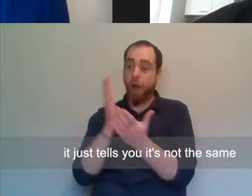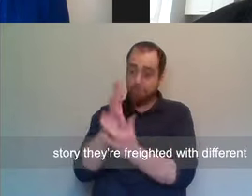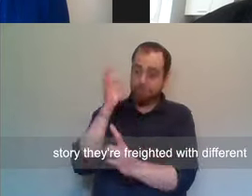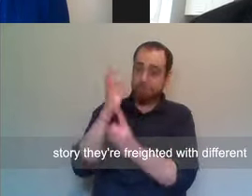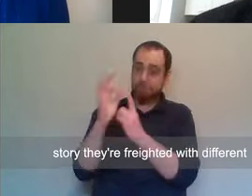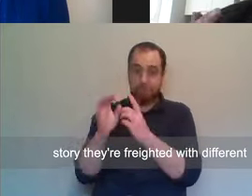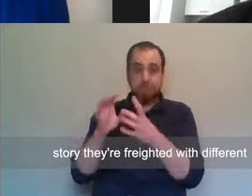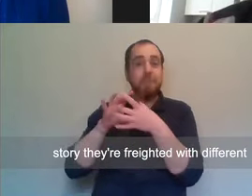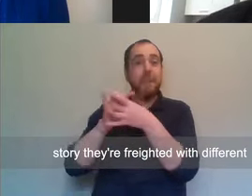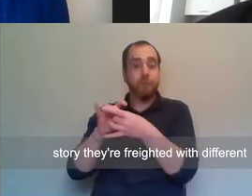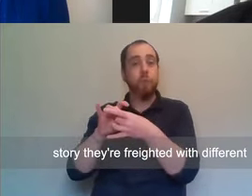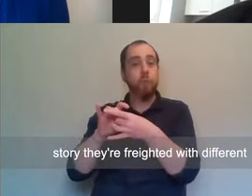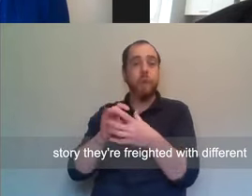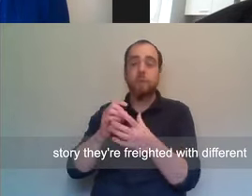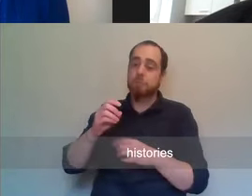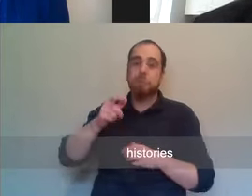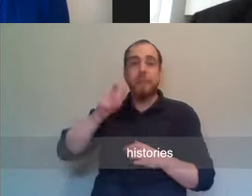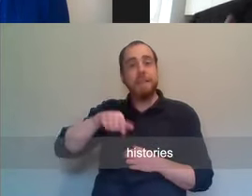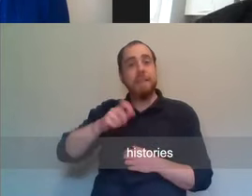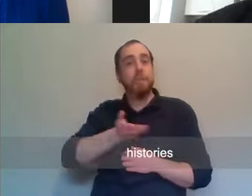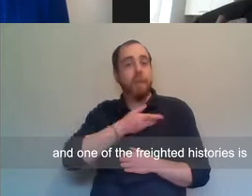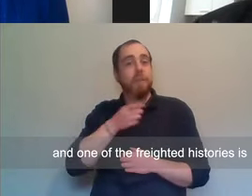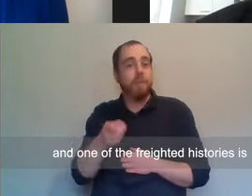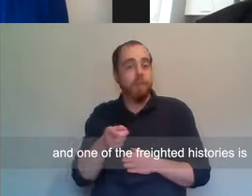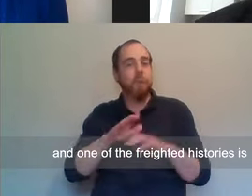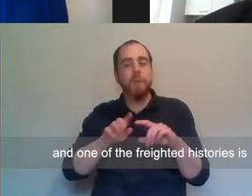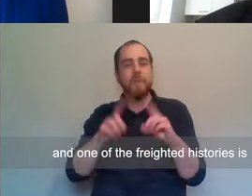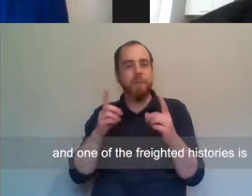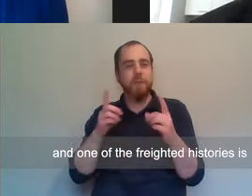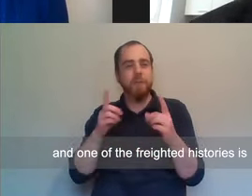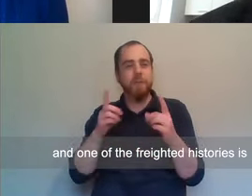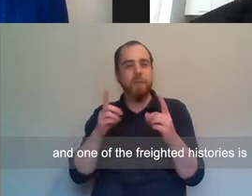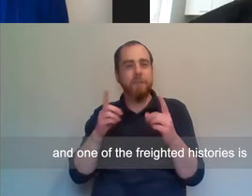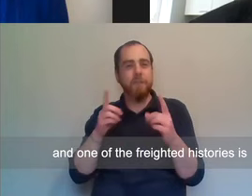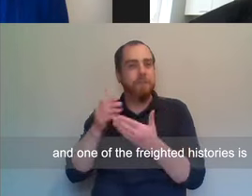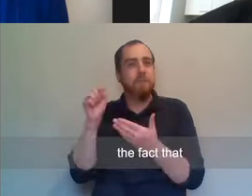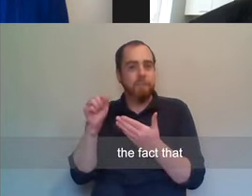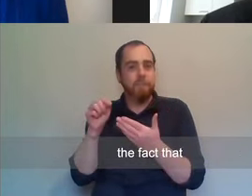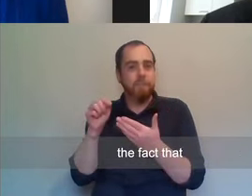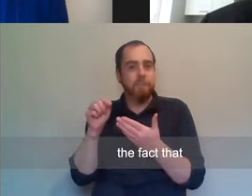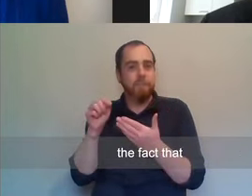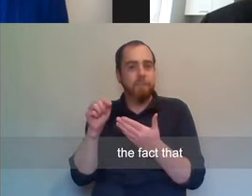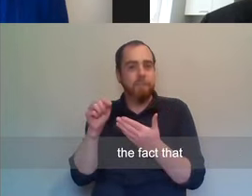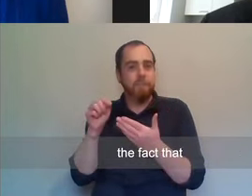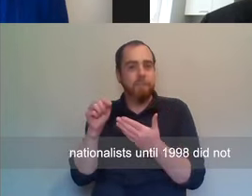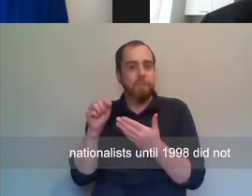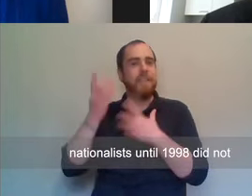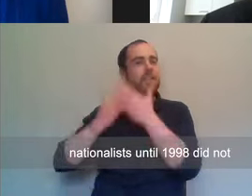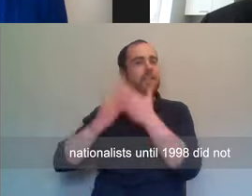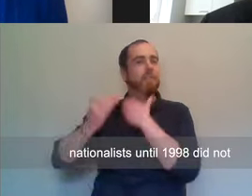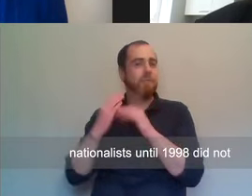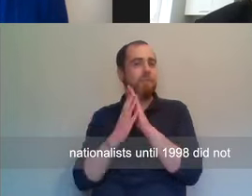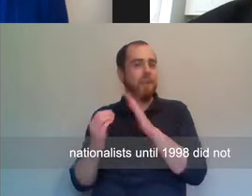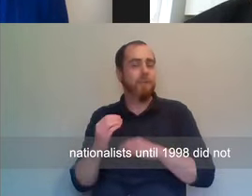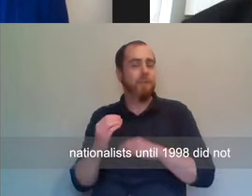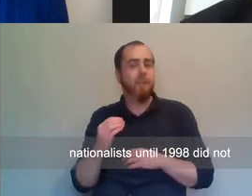story. They're freighted with different histories, and one of the freighted histories is the fact that nationalists, until